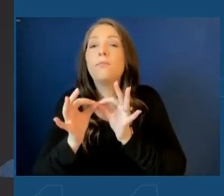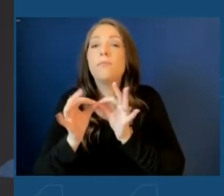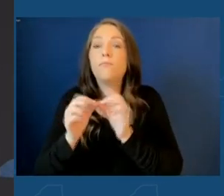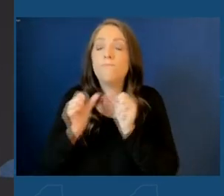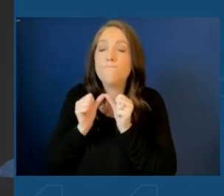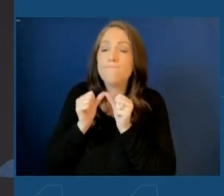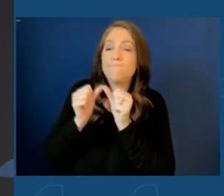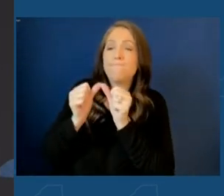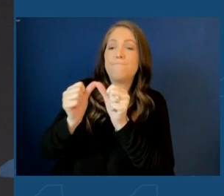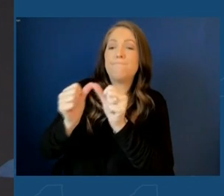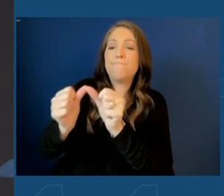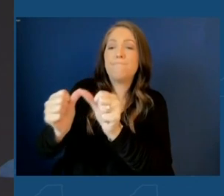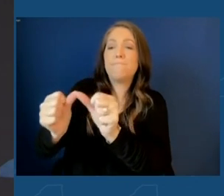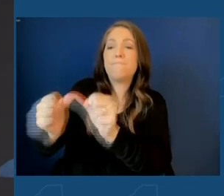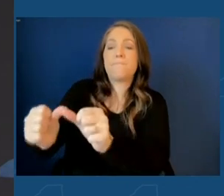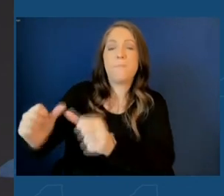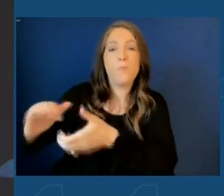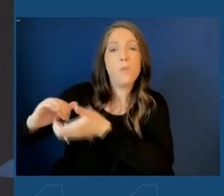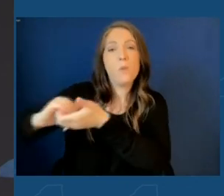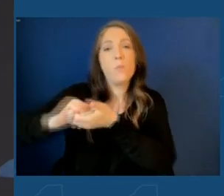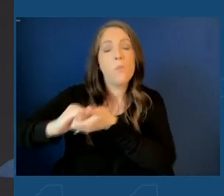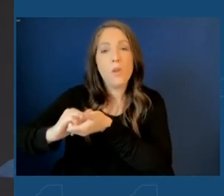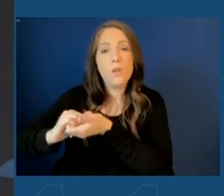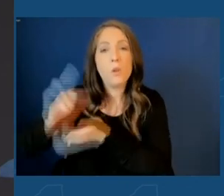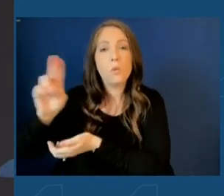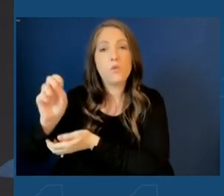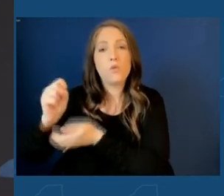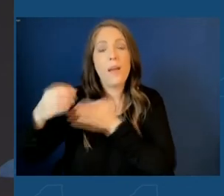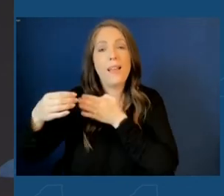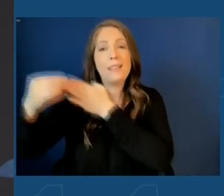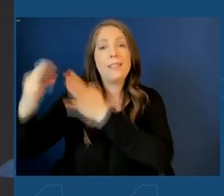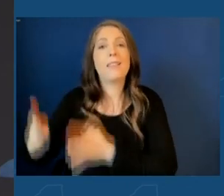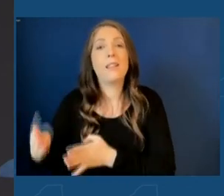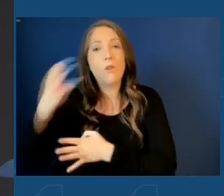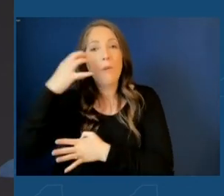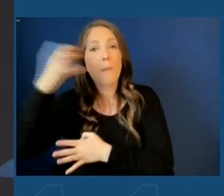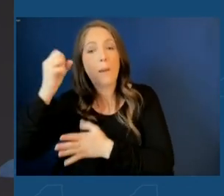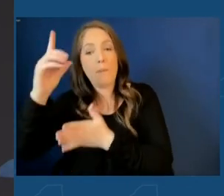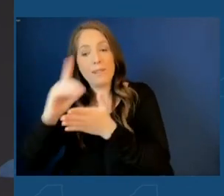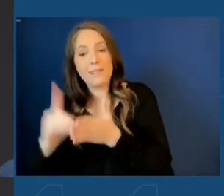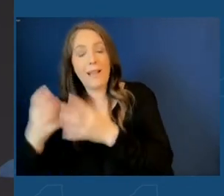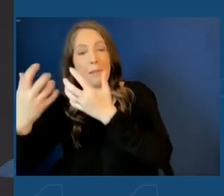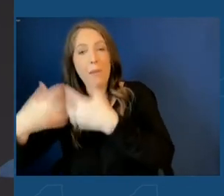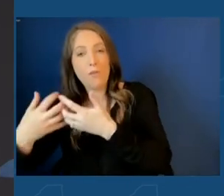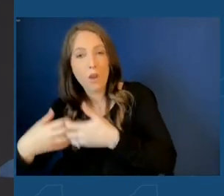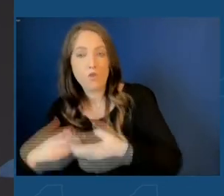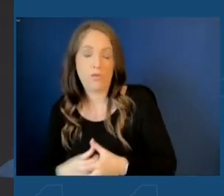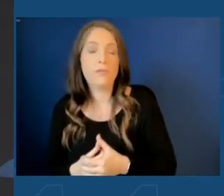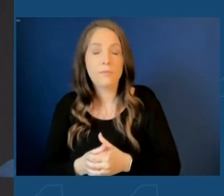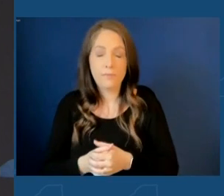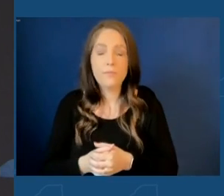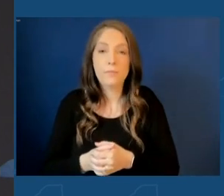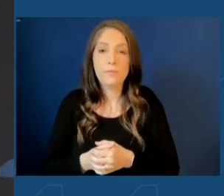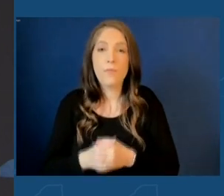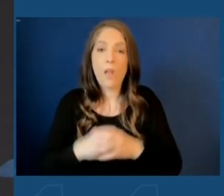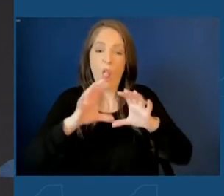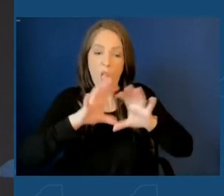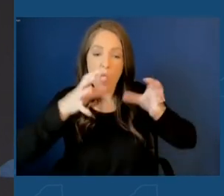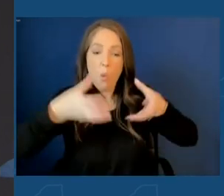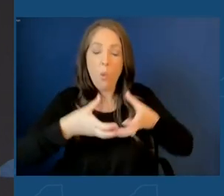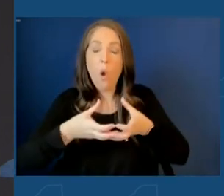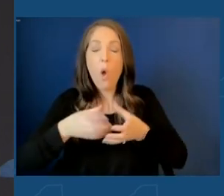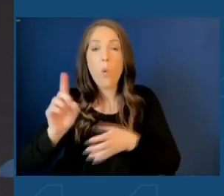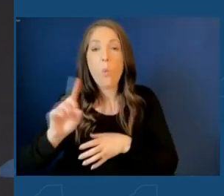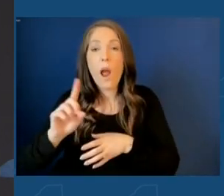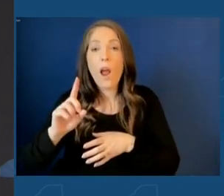lasting partnership with U.S. leader in memory design and manufacturing. And in a world where even the tires on